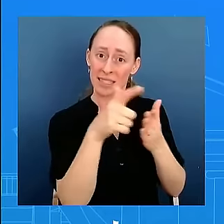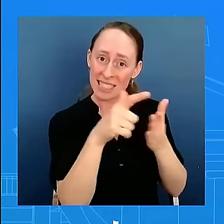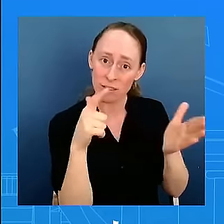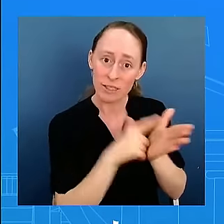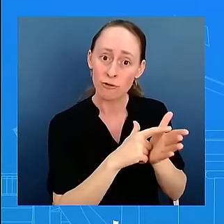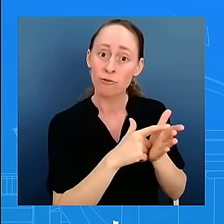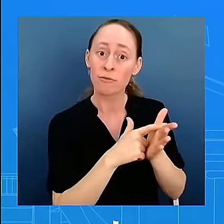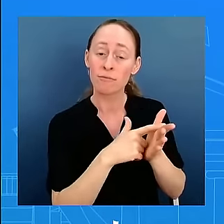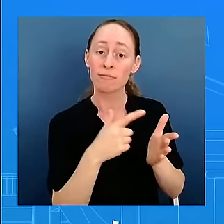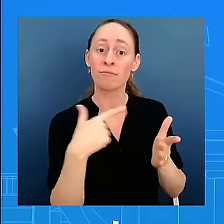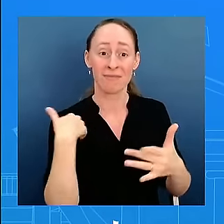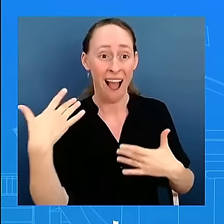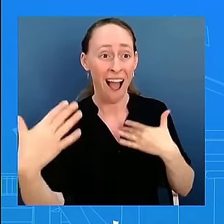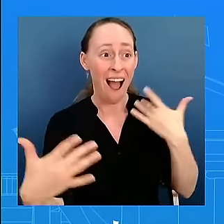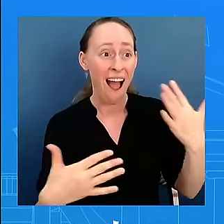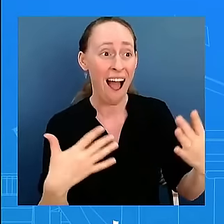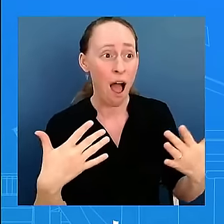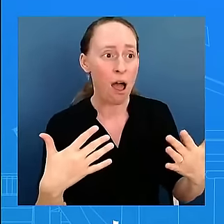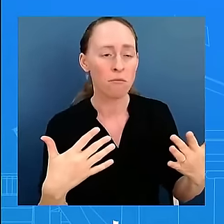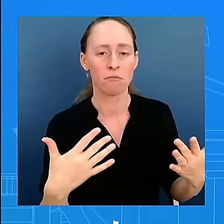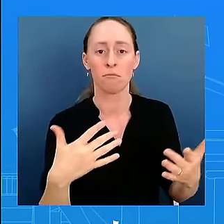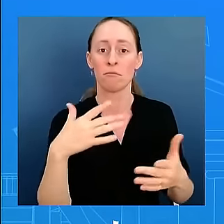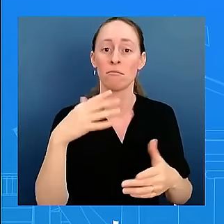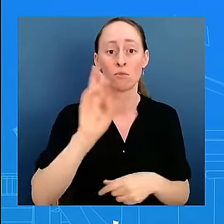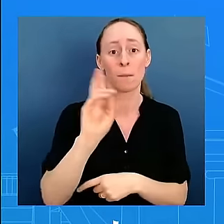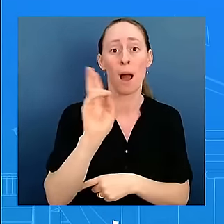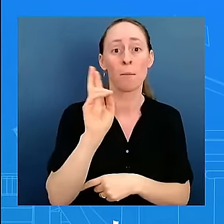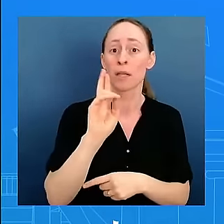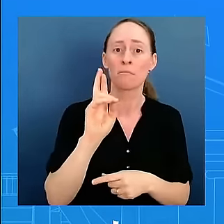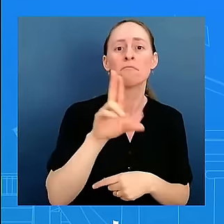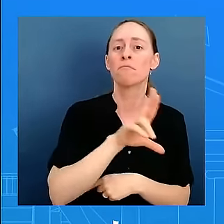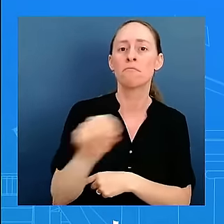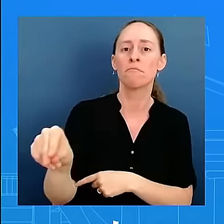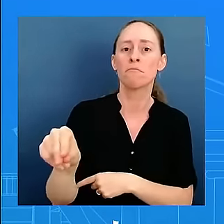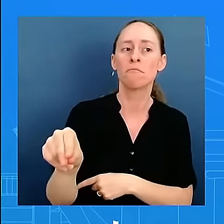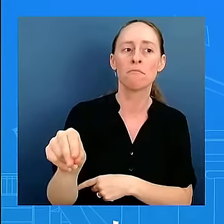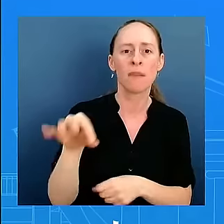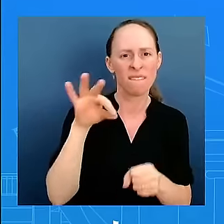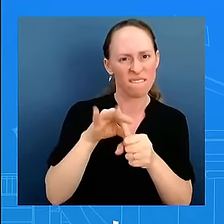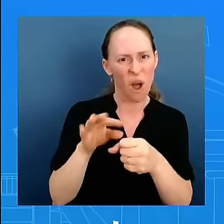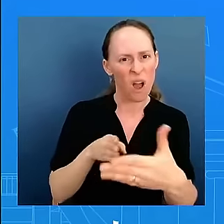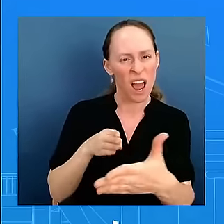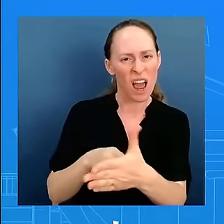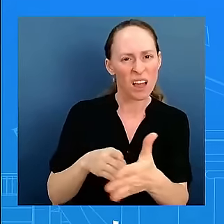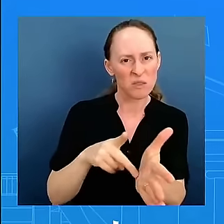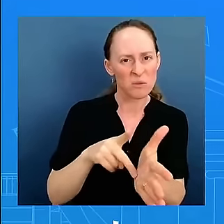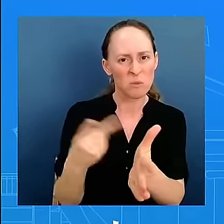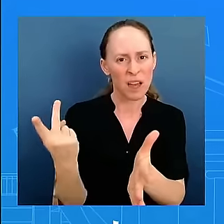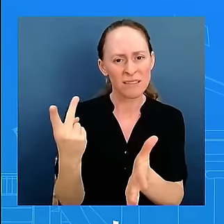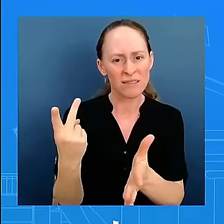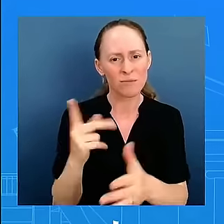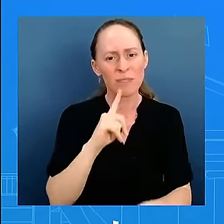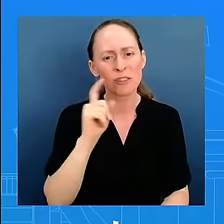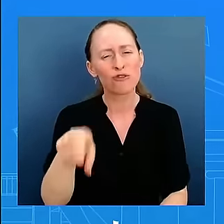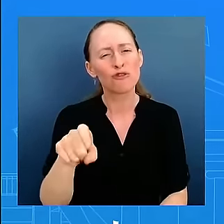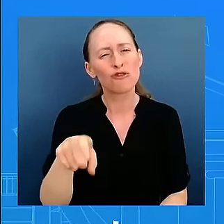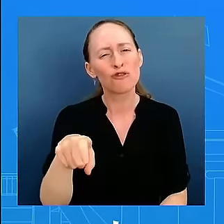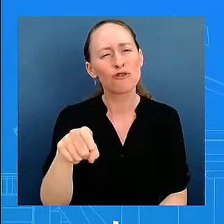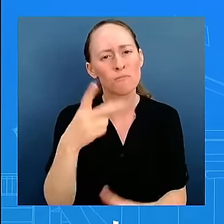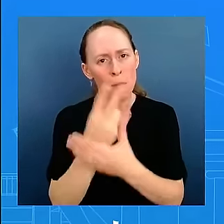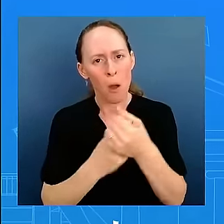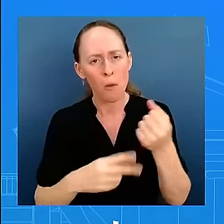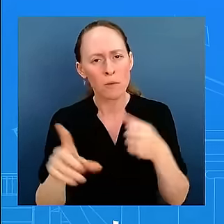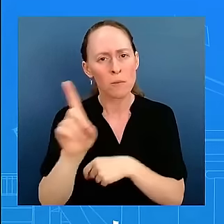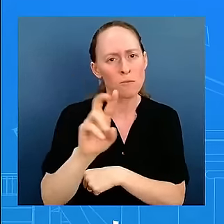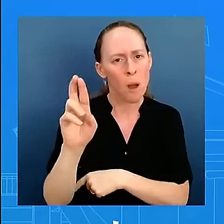bipartisan option that would have been the toughest and the fairest way to move forward in dealing with the immigration system something we hadn't seen in years